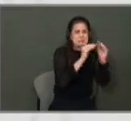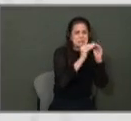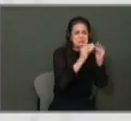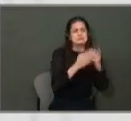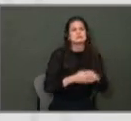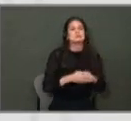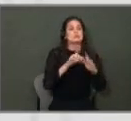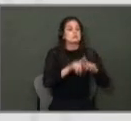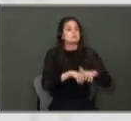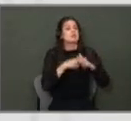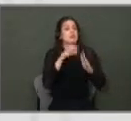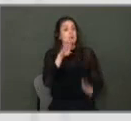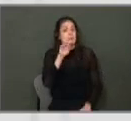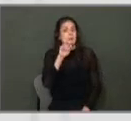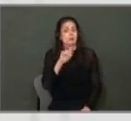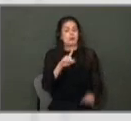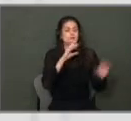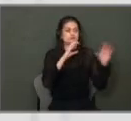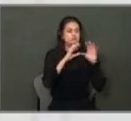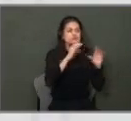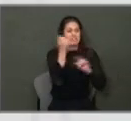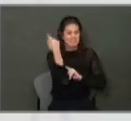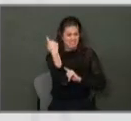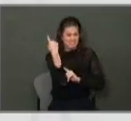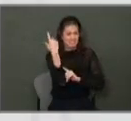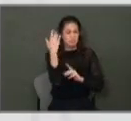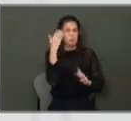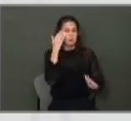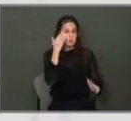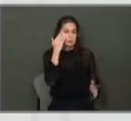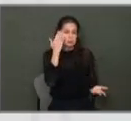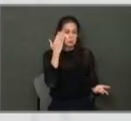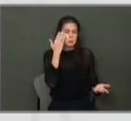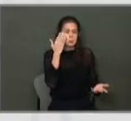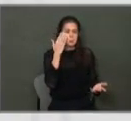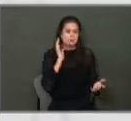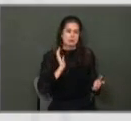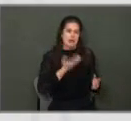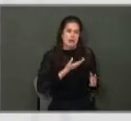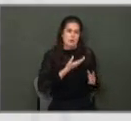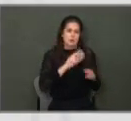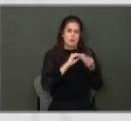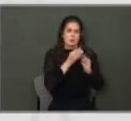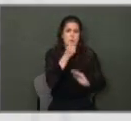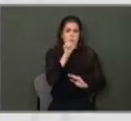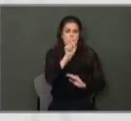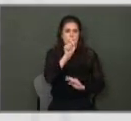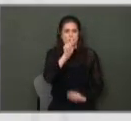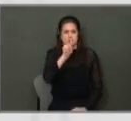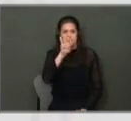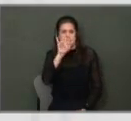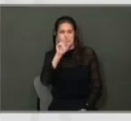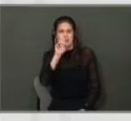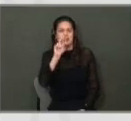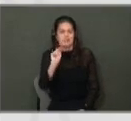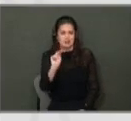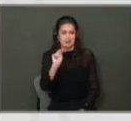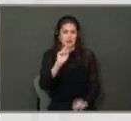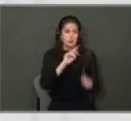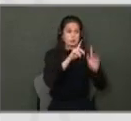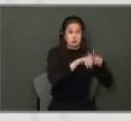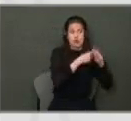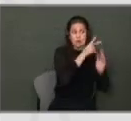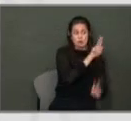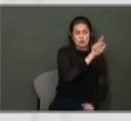started the bond conversation with the council a year ago, we knew we needed, we knew our number was $1.2 billion. The number we started with was $3